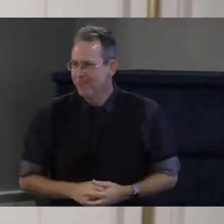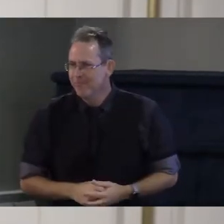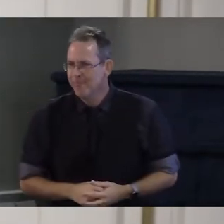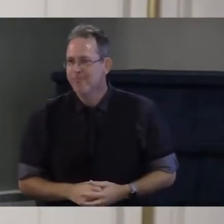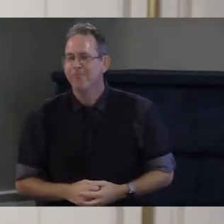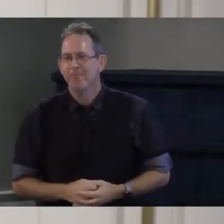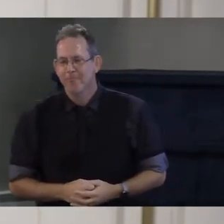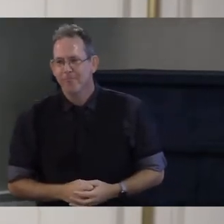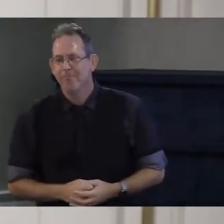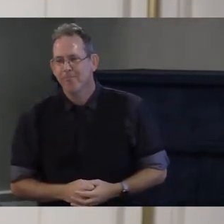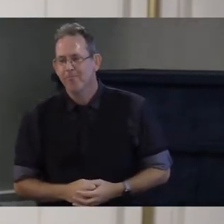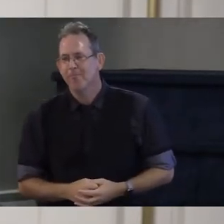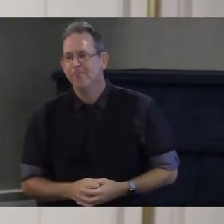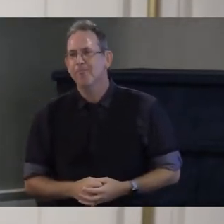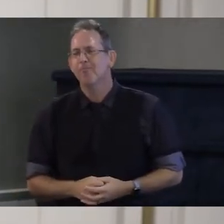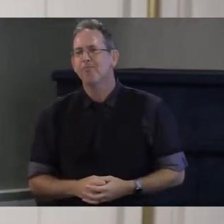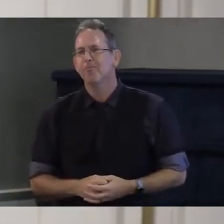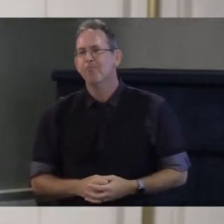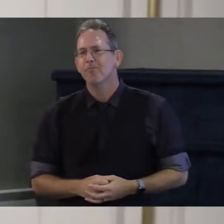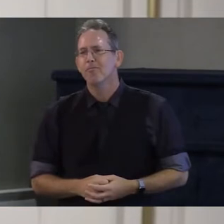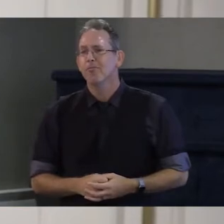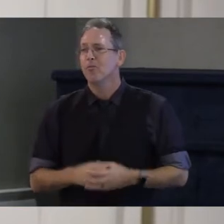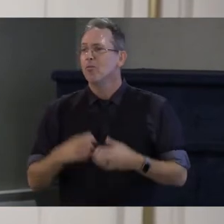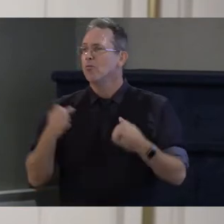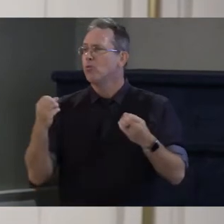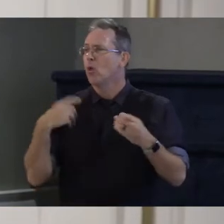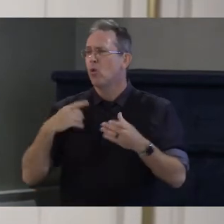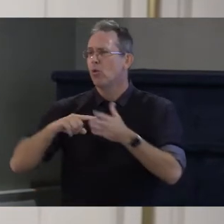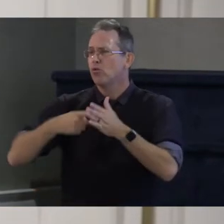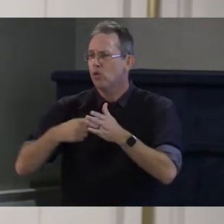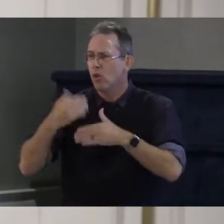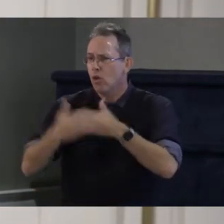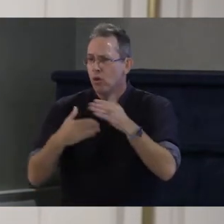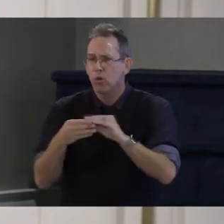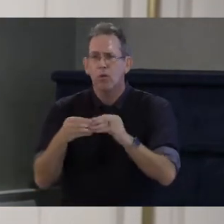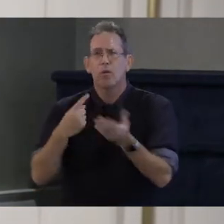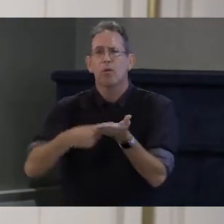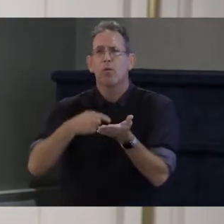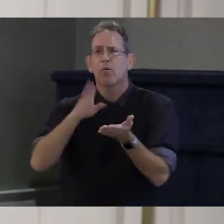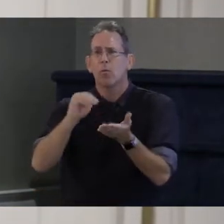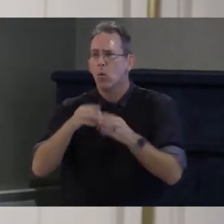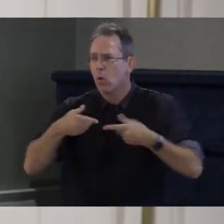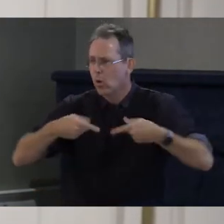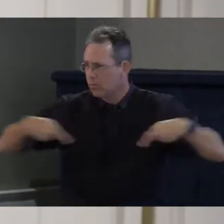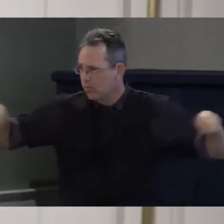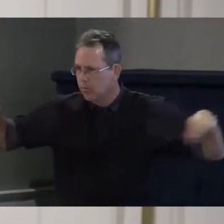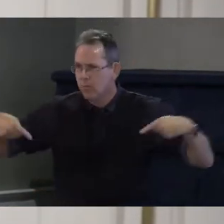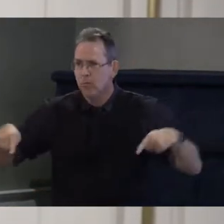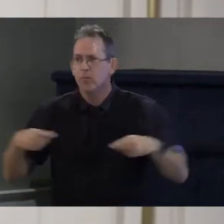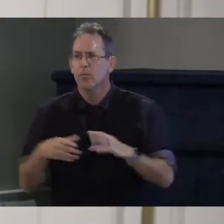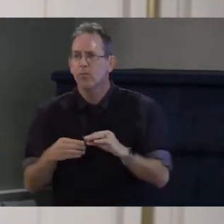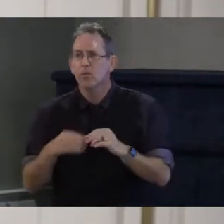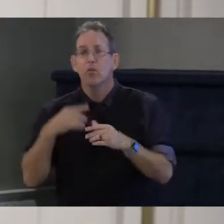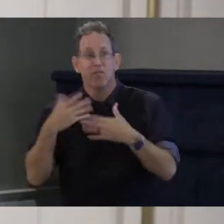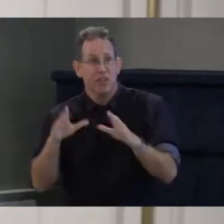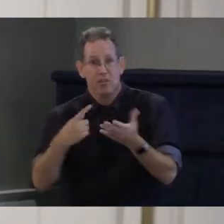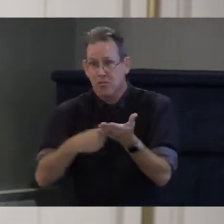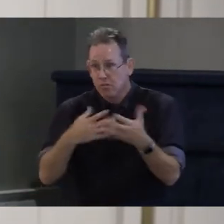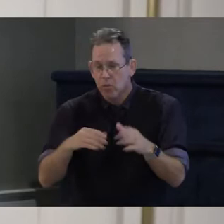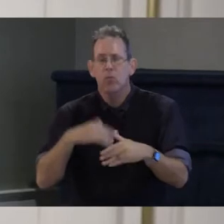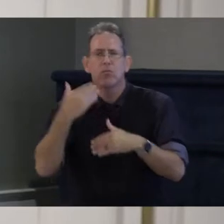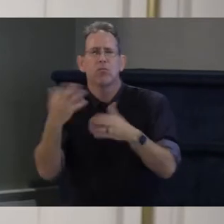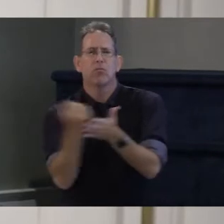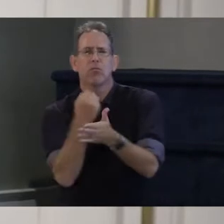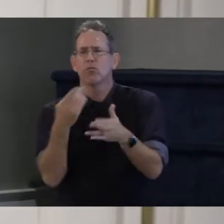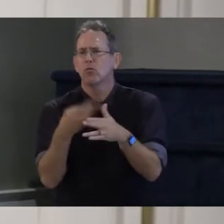so we will start with our forum and then we're going to take a break have some cake and move on to a program for the ADA